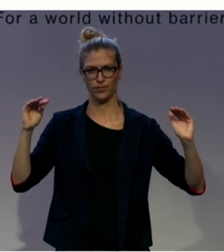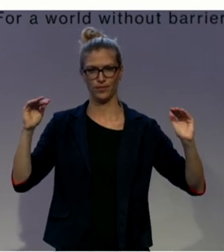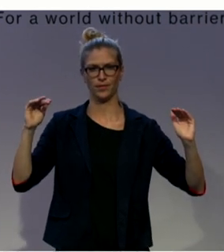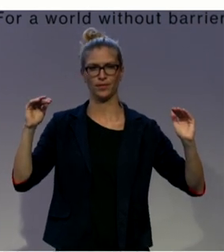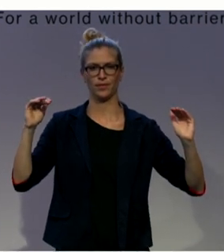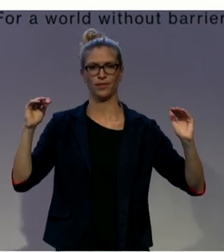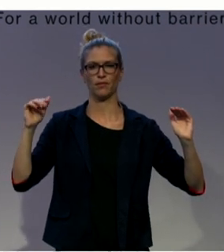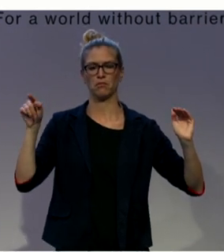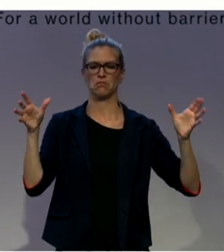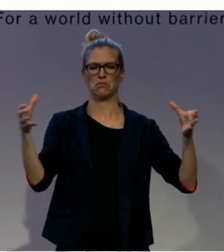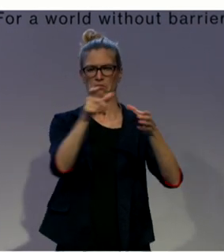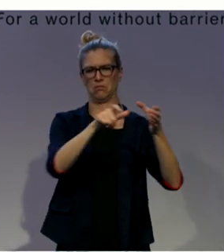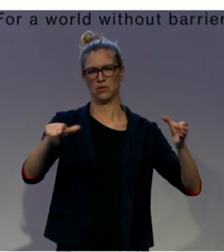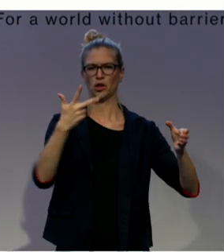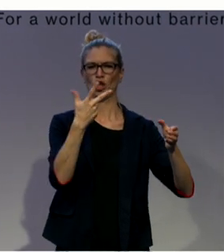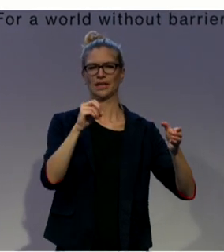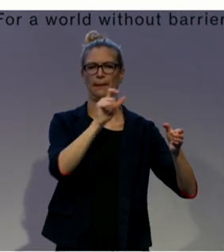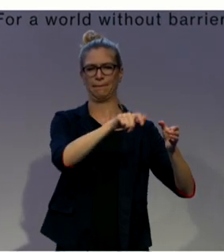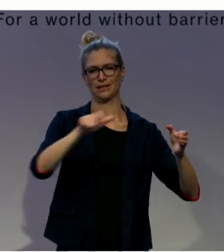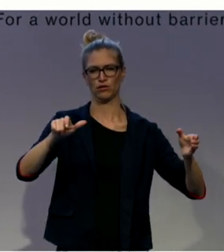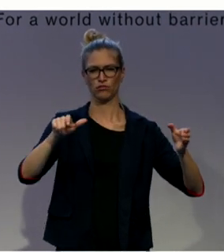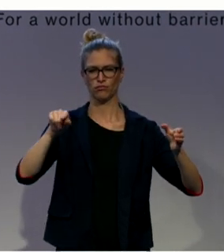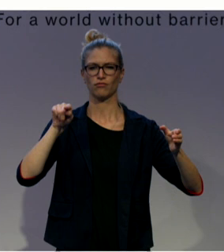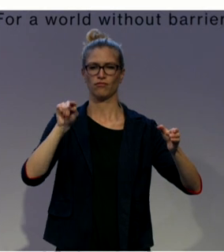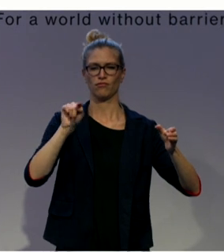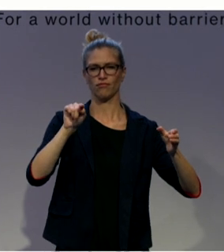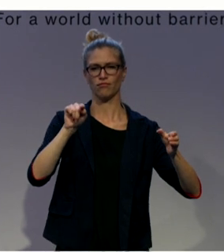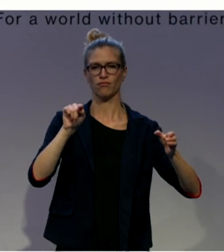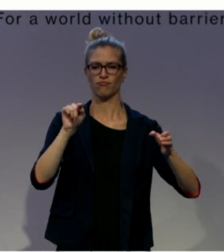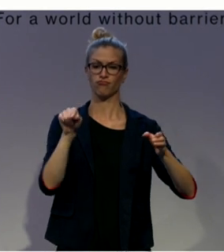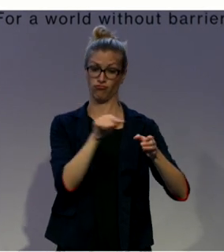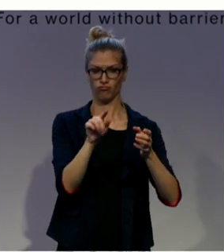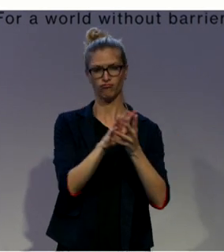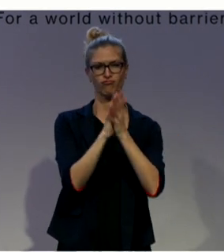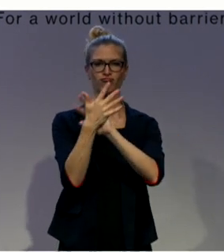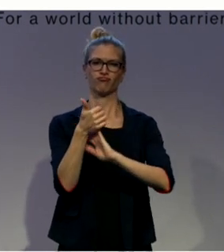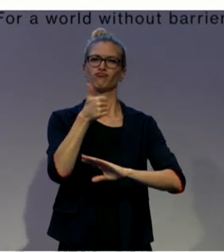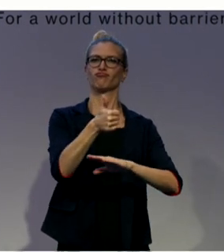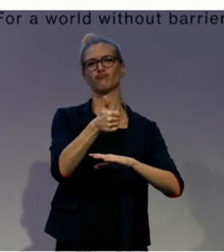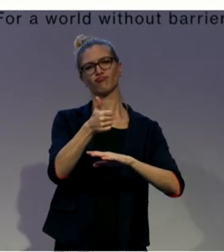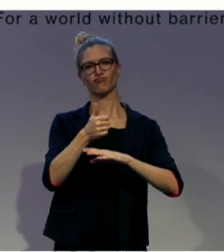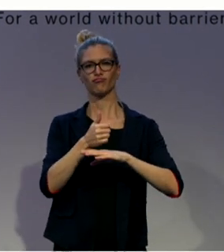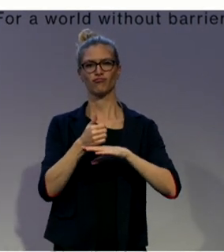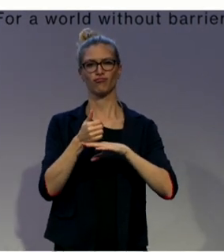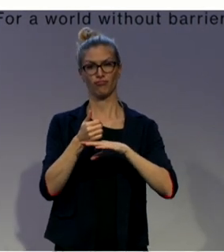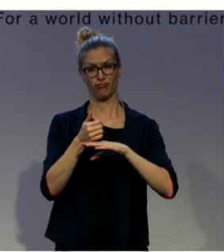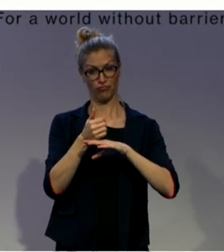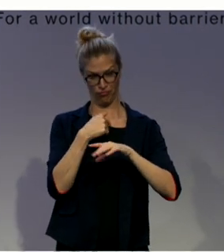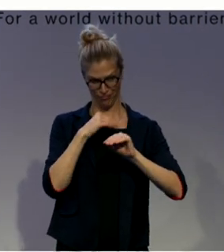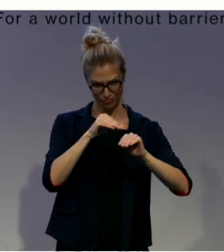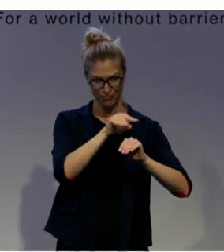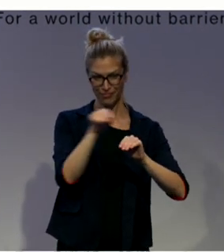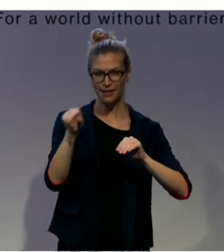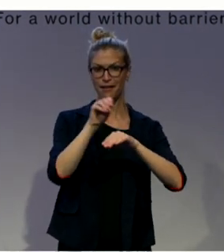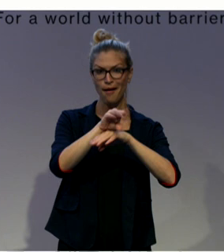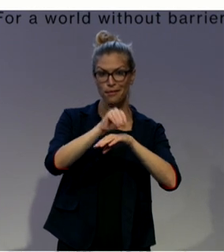in government, companies and NGOs. Does the agent certificate inheritance